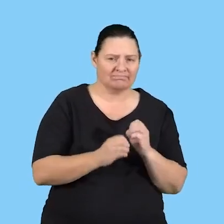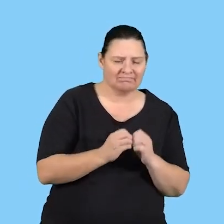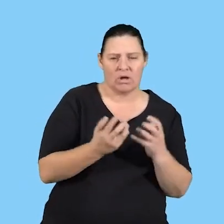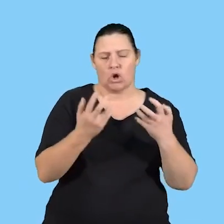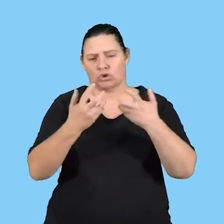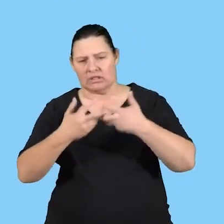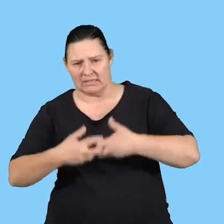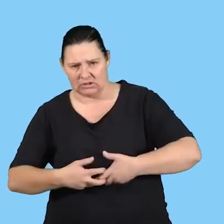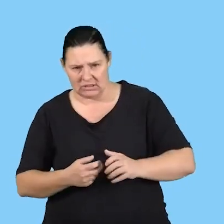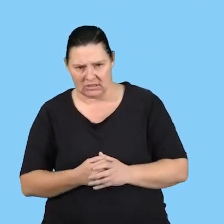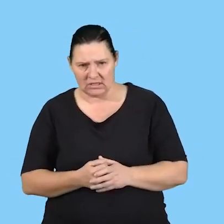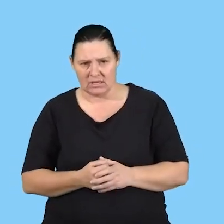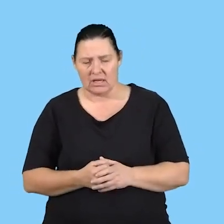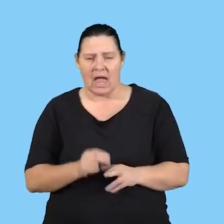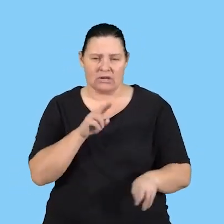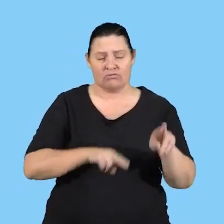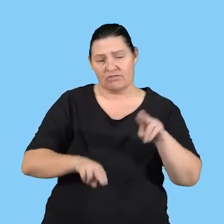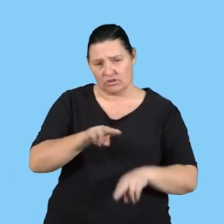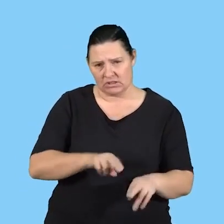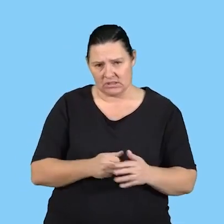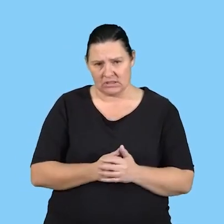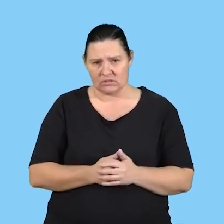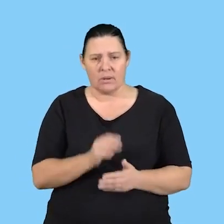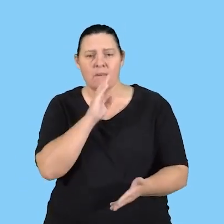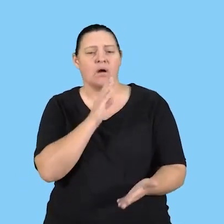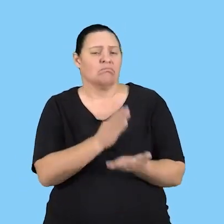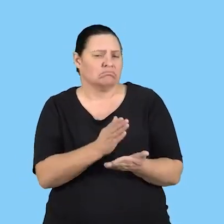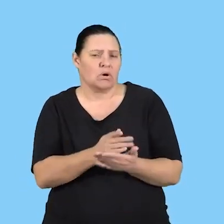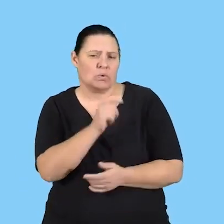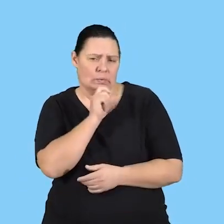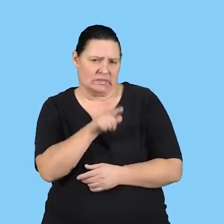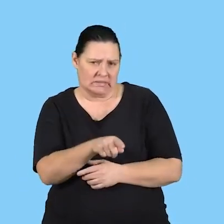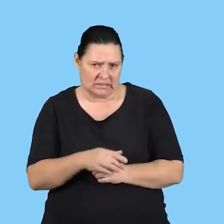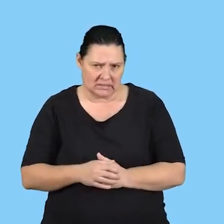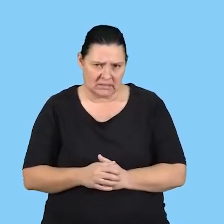consolidation and revision, so please make use of that.